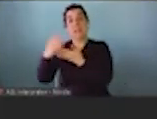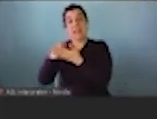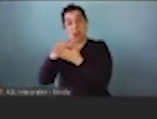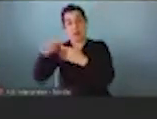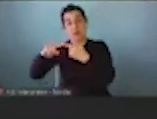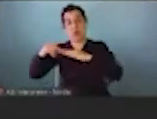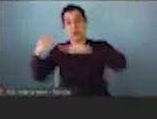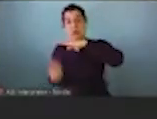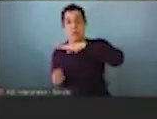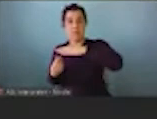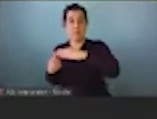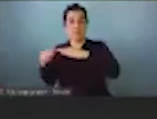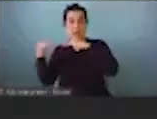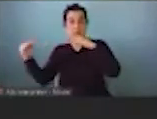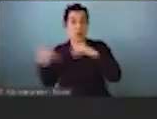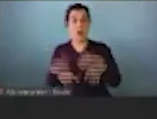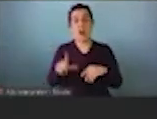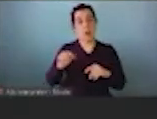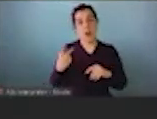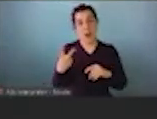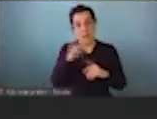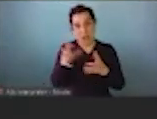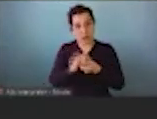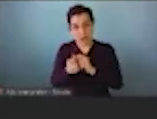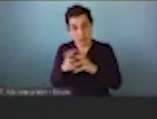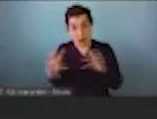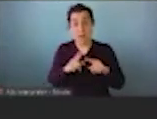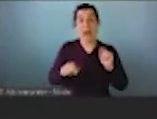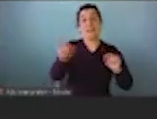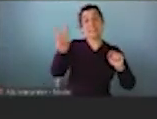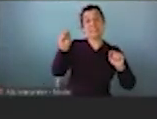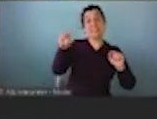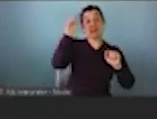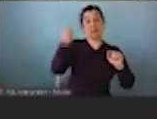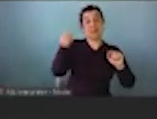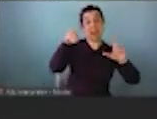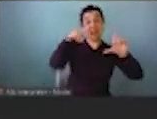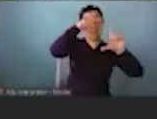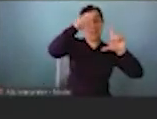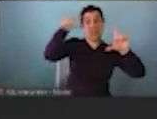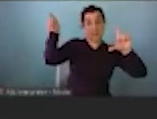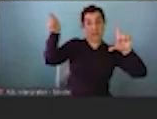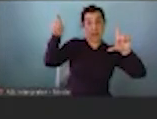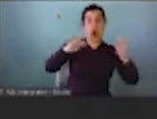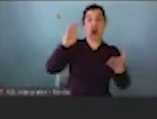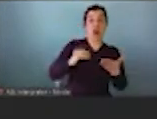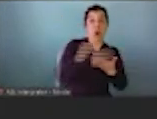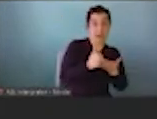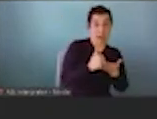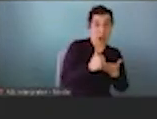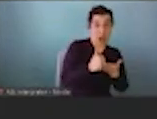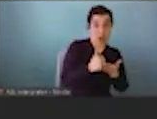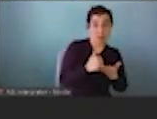in 2012, and again, it hasn't changed very much, 60% of adults with a low income had a poor